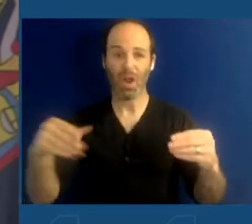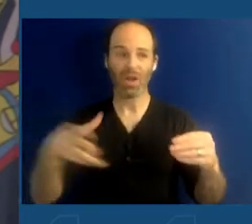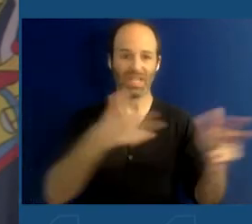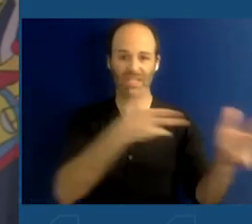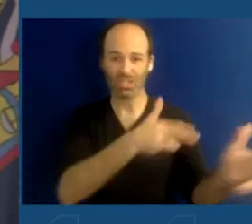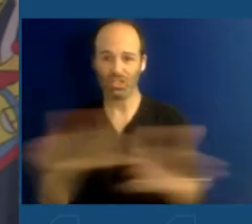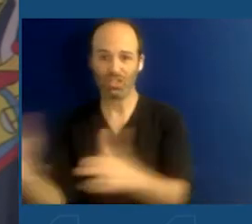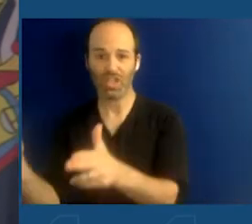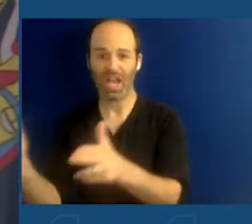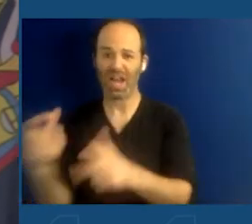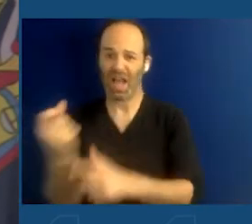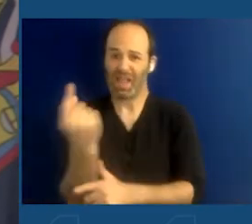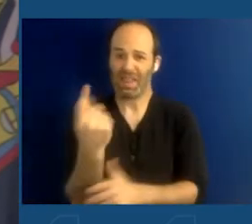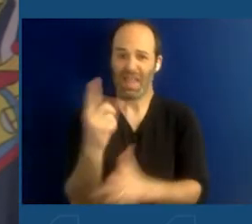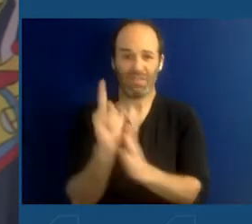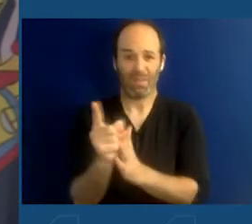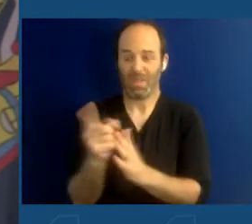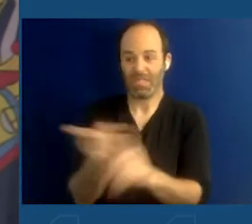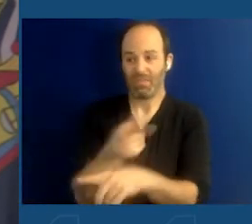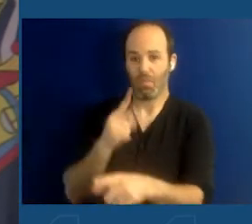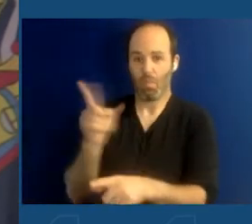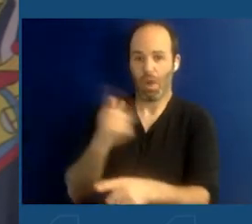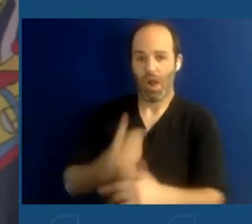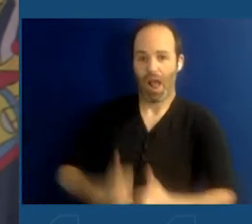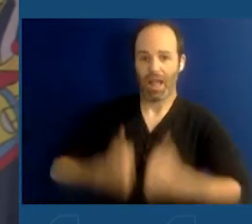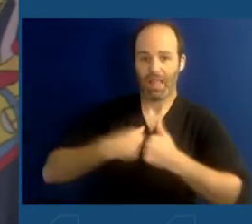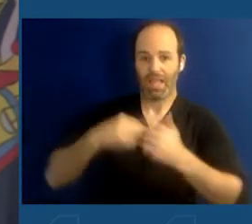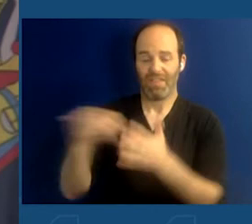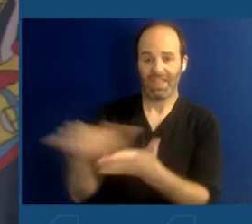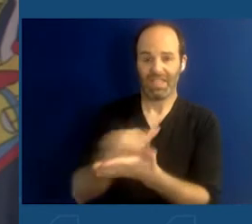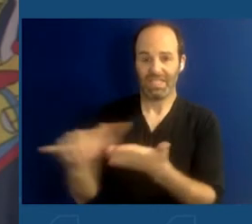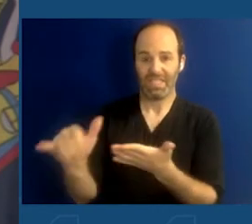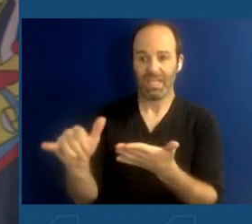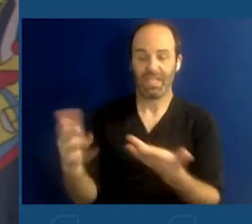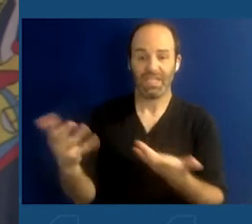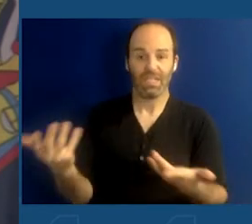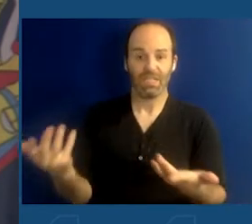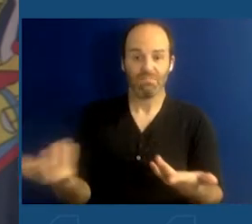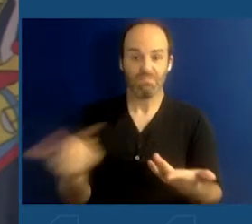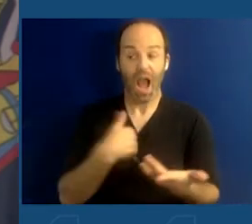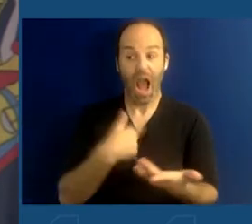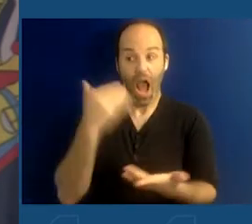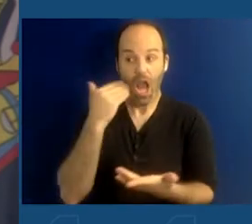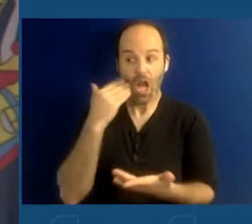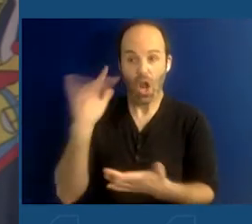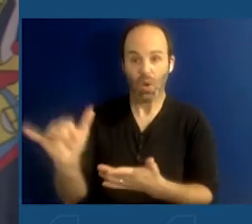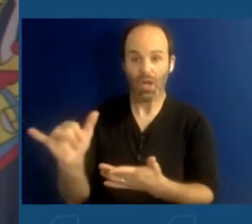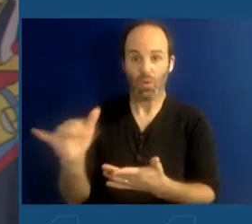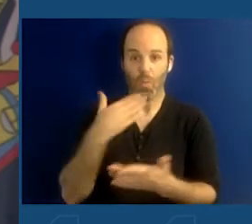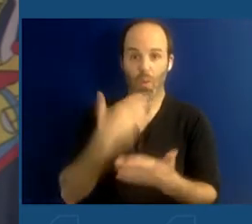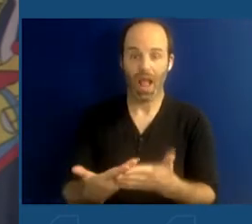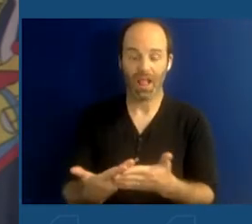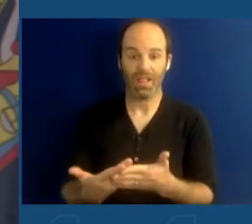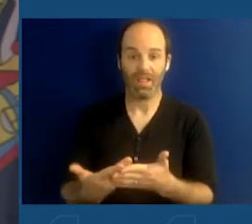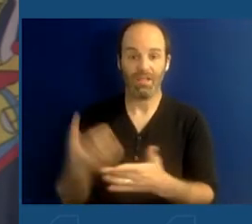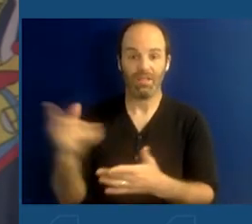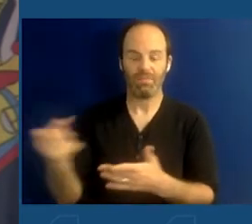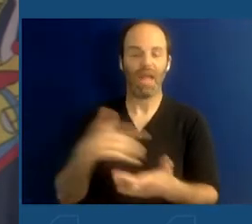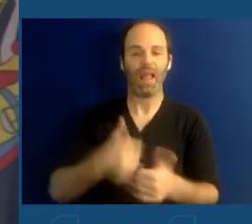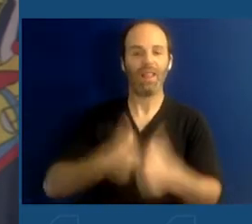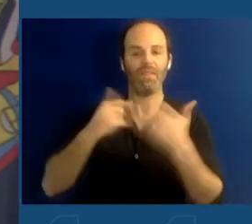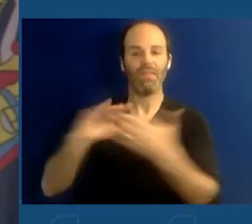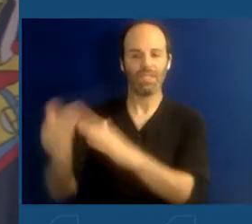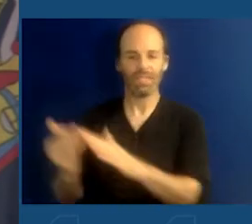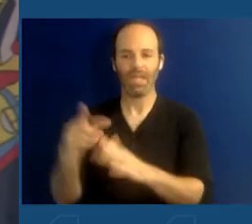from where I live in the city. This is a neighborhood I know well. It's one I've frequented often. And the terrorists still exist there. I was